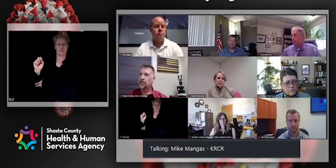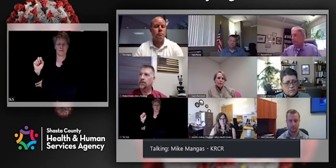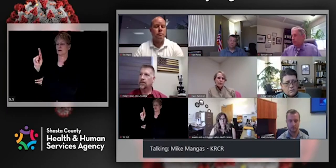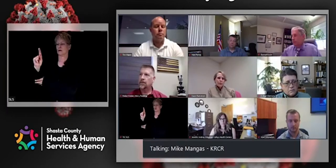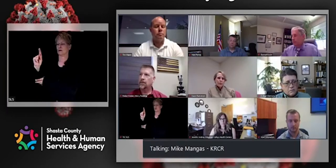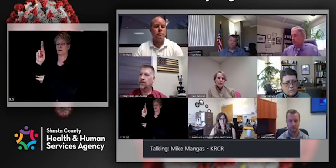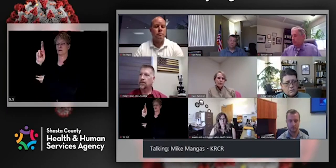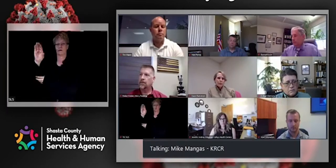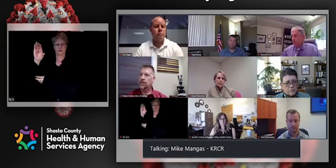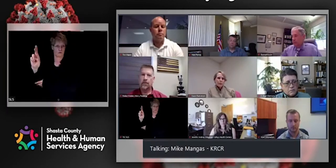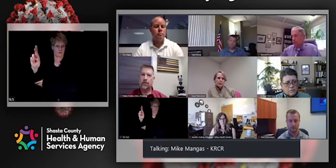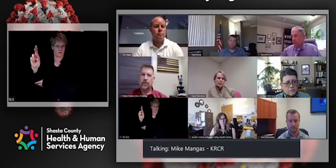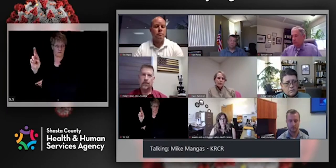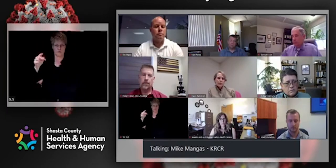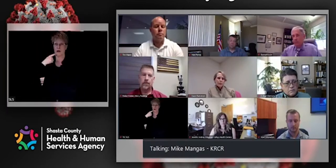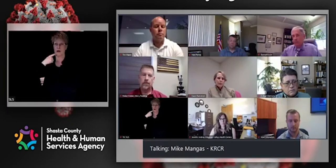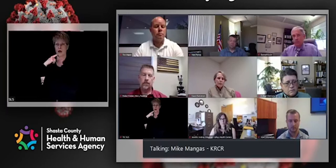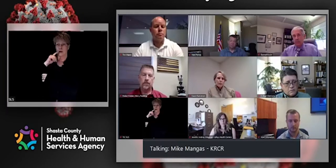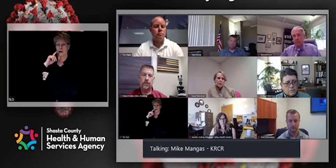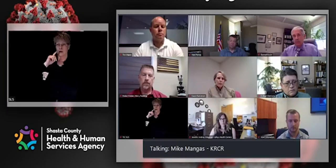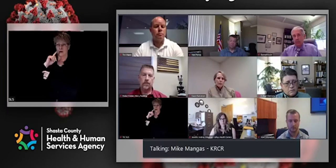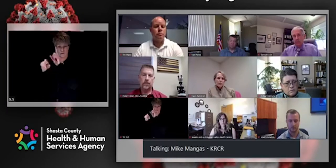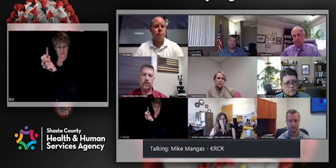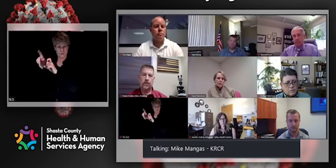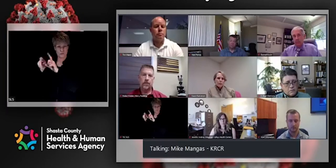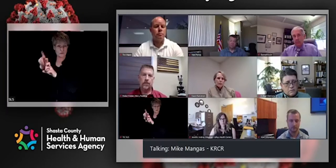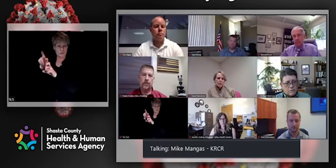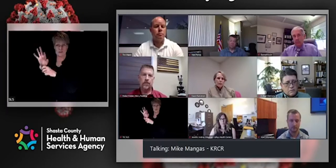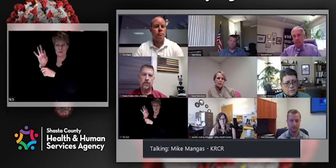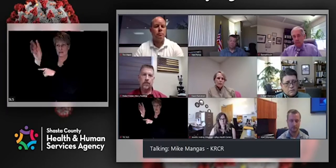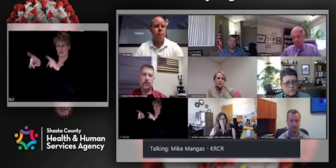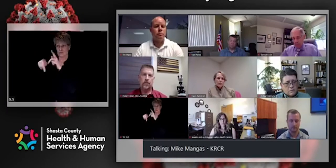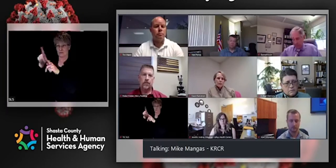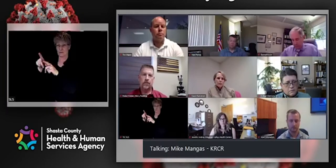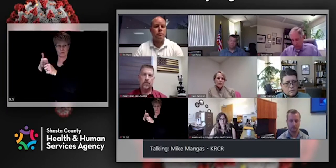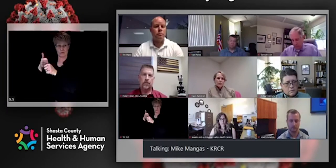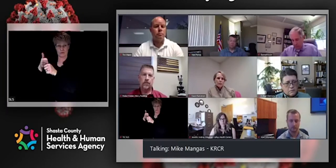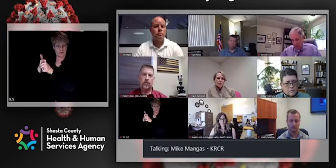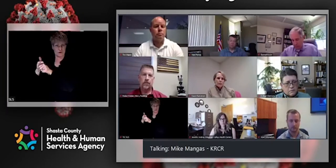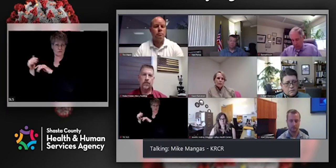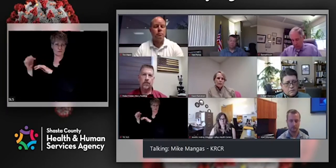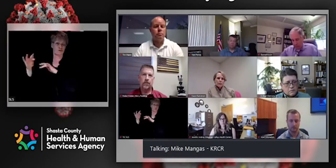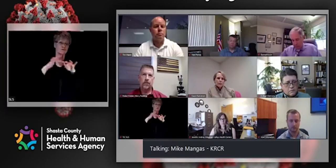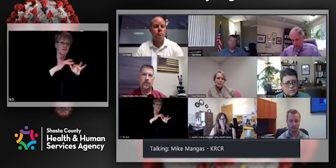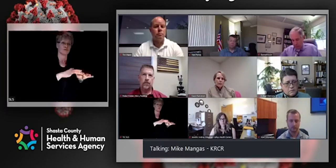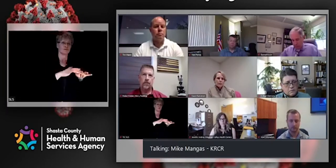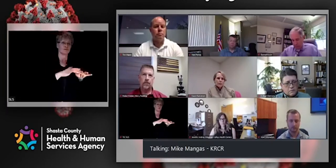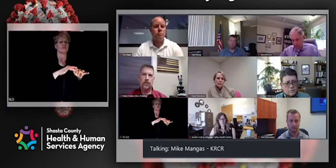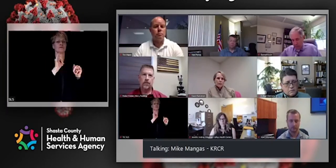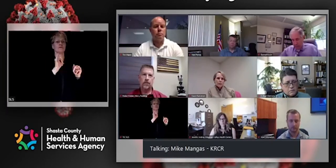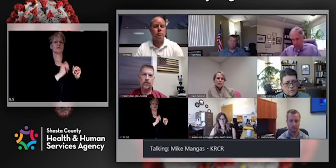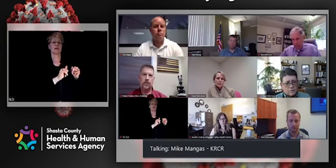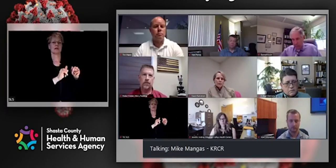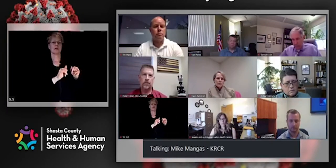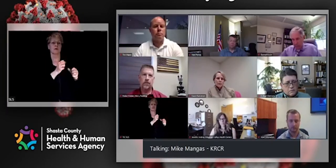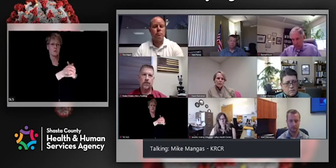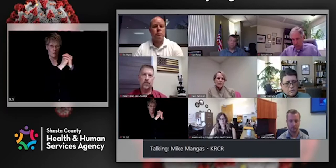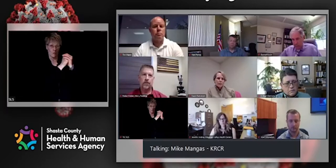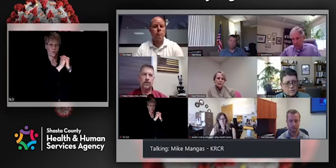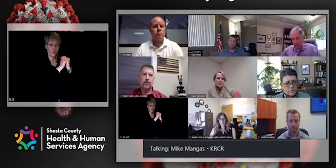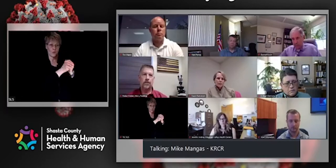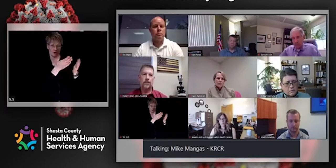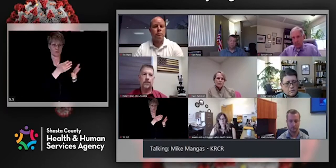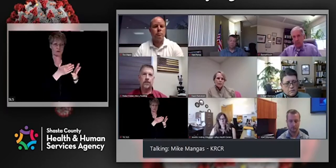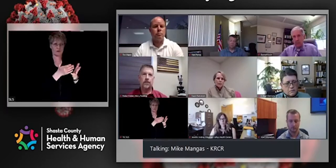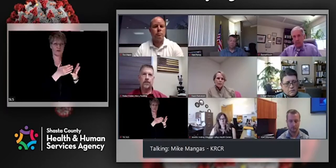at least nine people who went to that worship service, uh, have tested positive and Bethel has sent out an email telling everybody